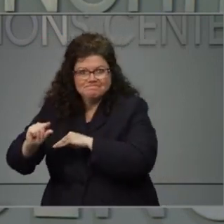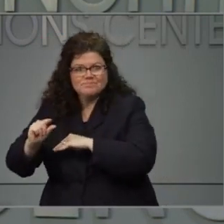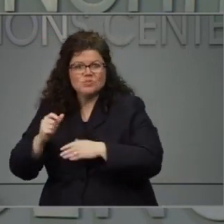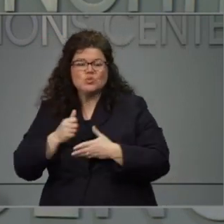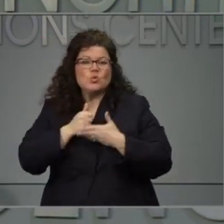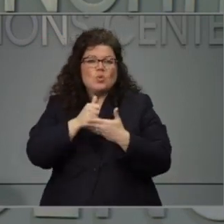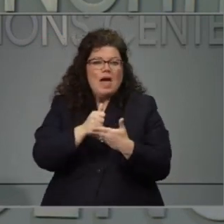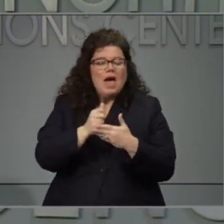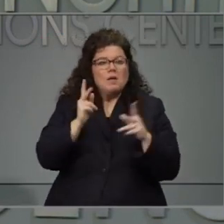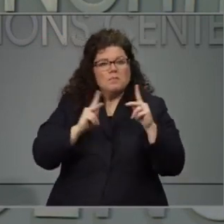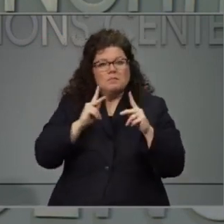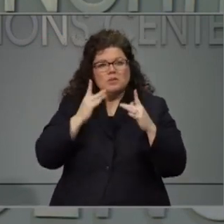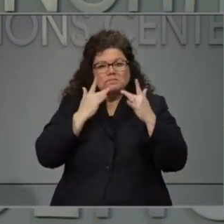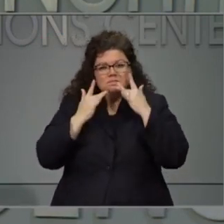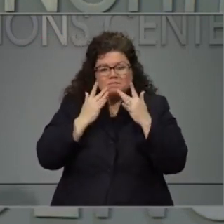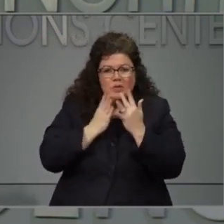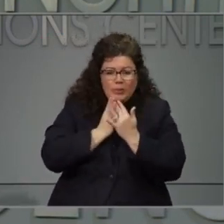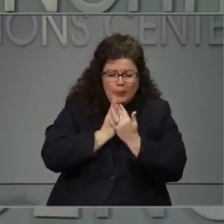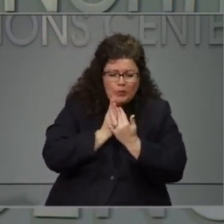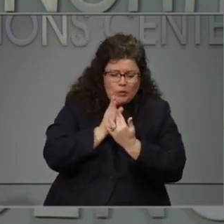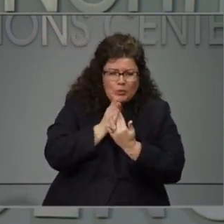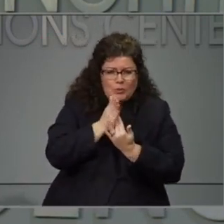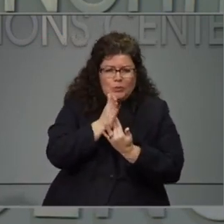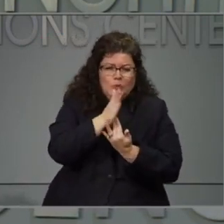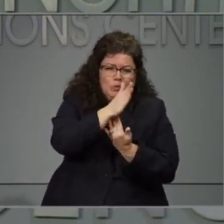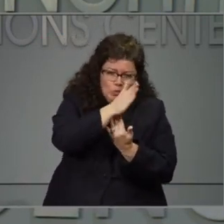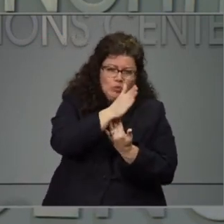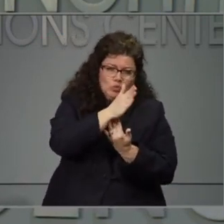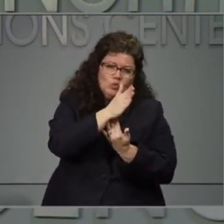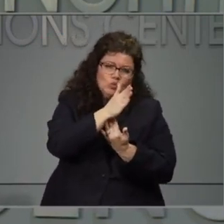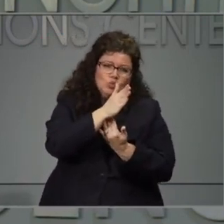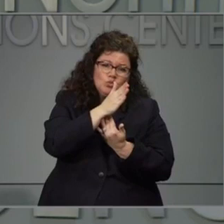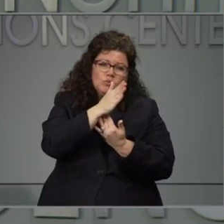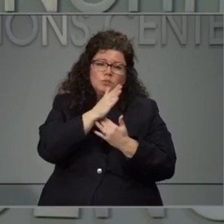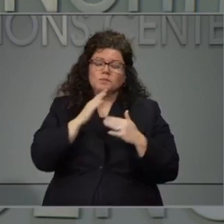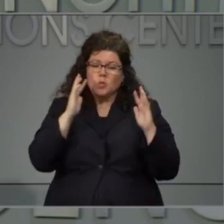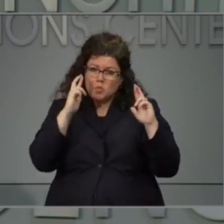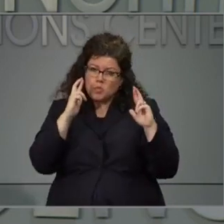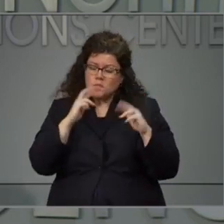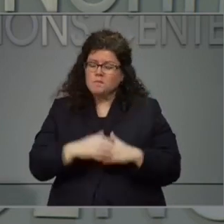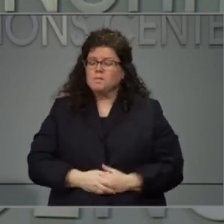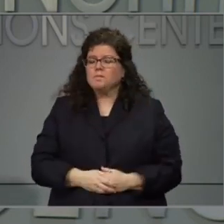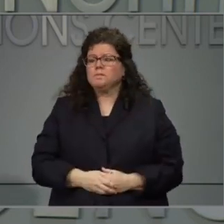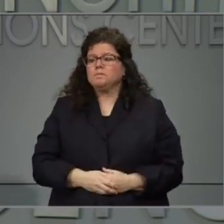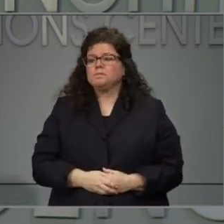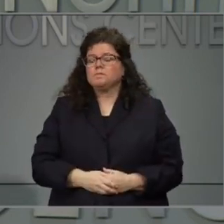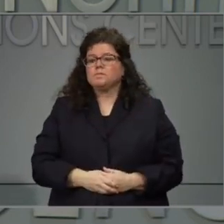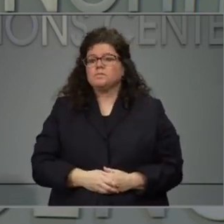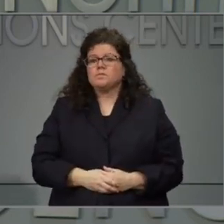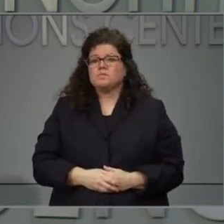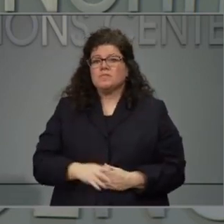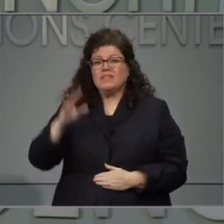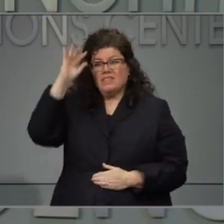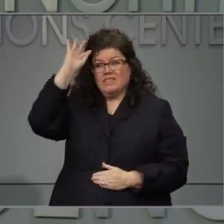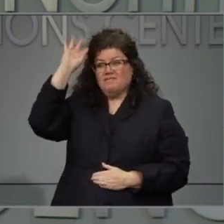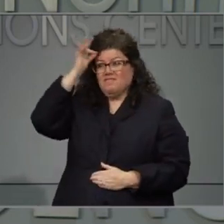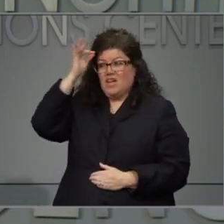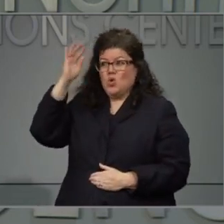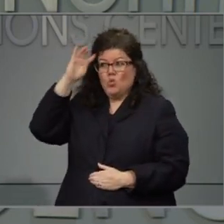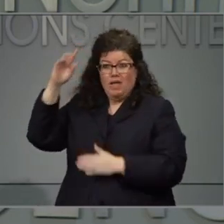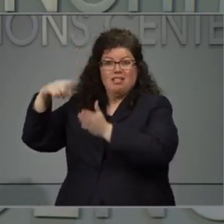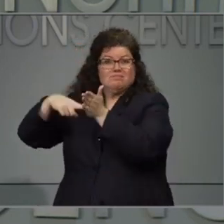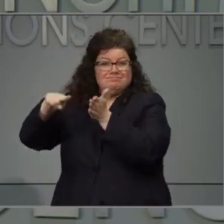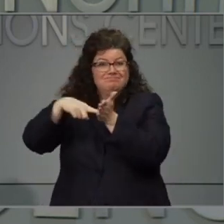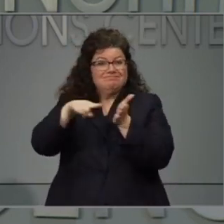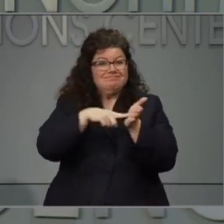at least get people by during this period of time, which will be positive. In addition, the federal stimulus money is